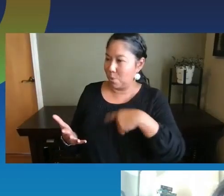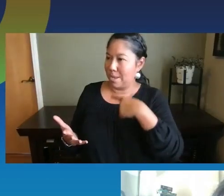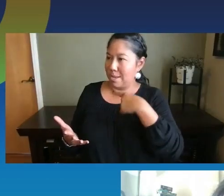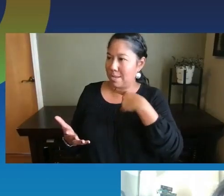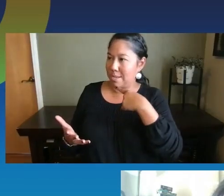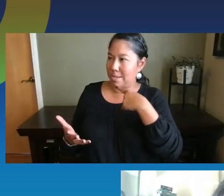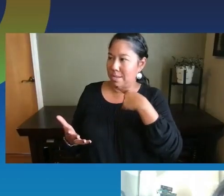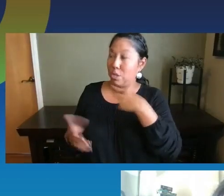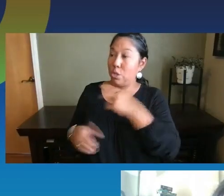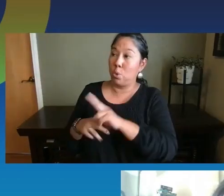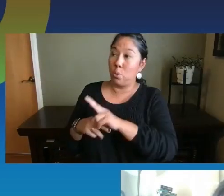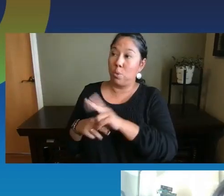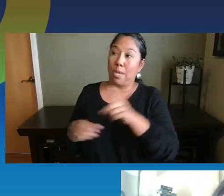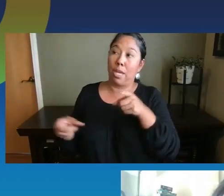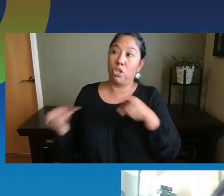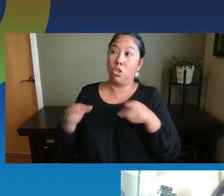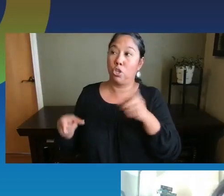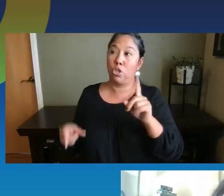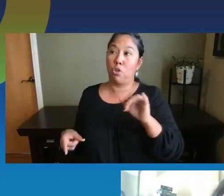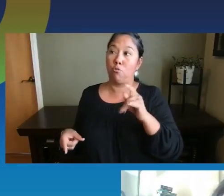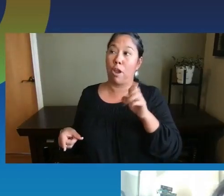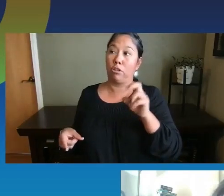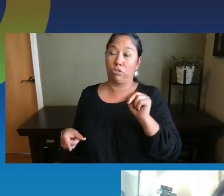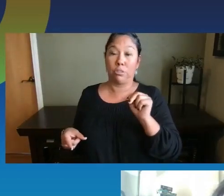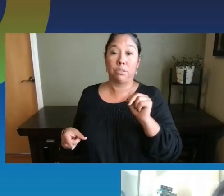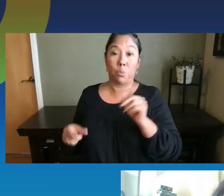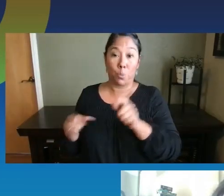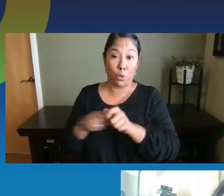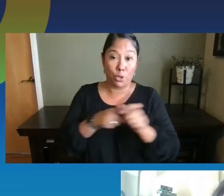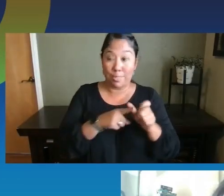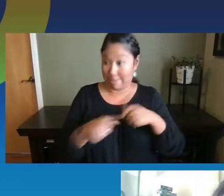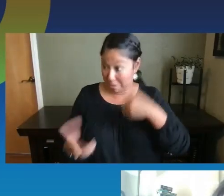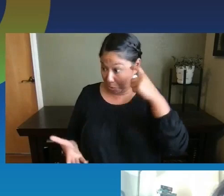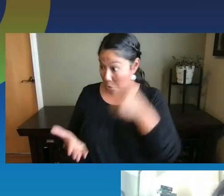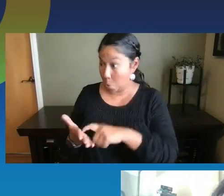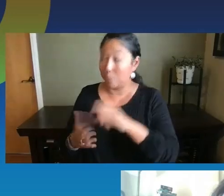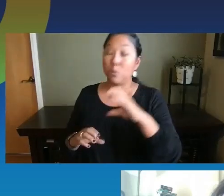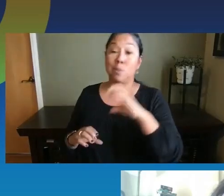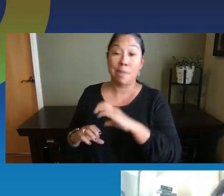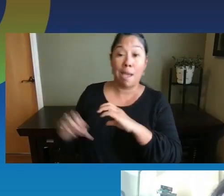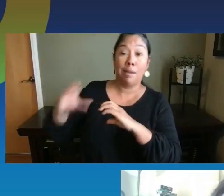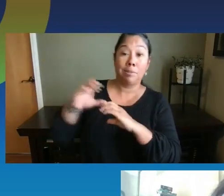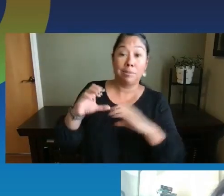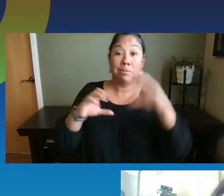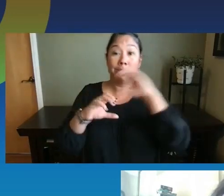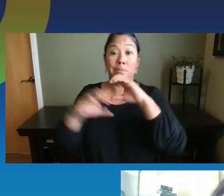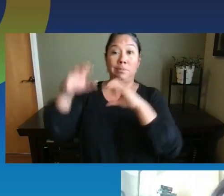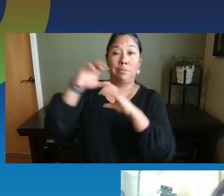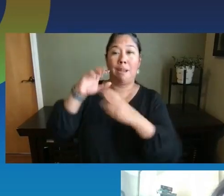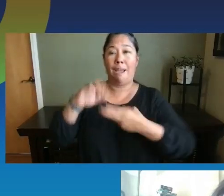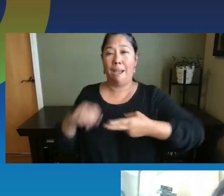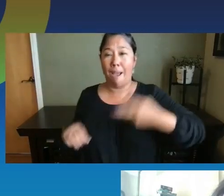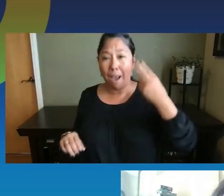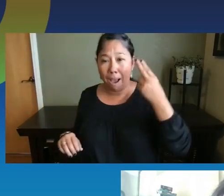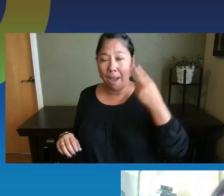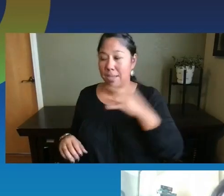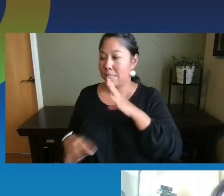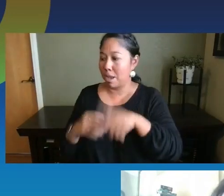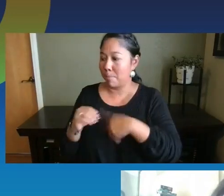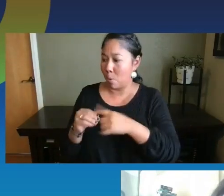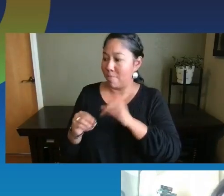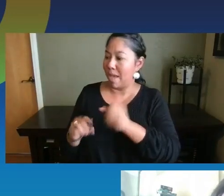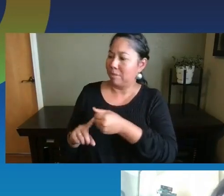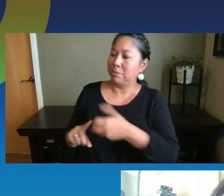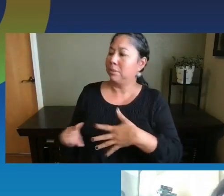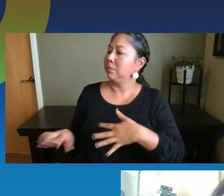but using directionality words like, oh, I see you're stacking the tower so nice and high, you know, talking about that. But,